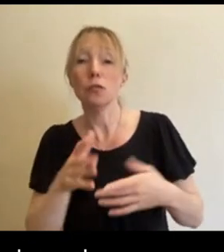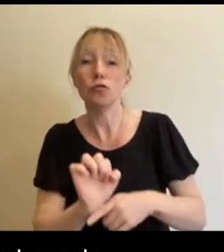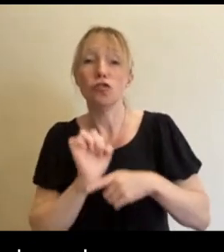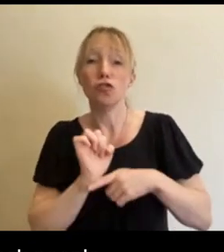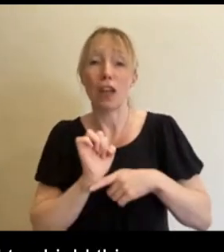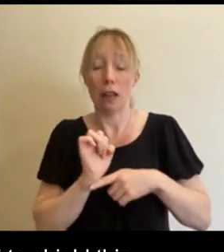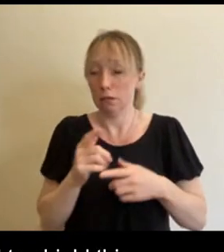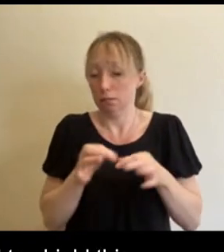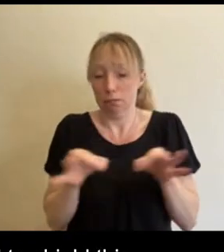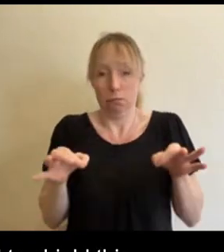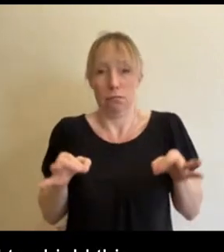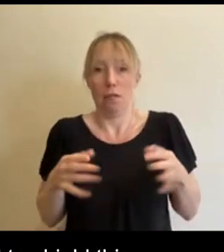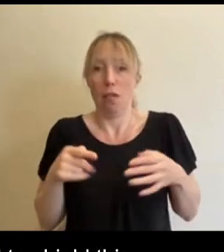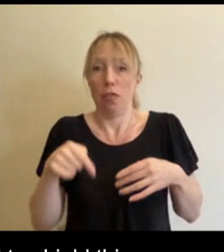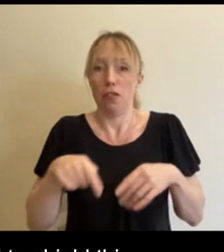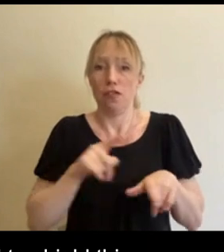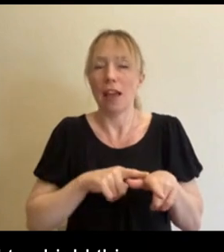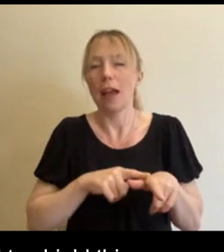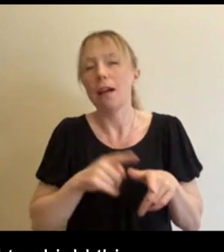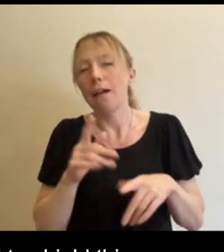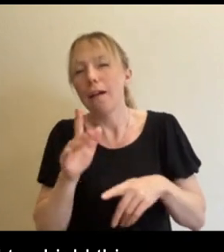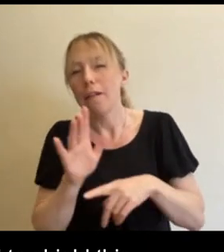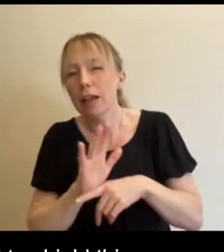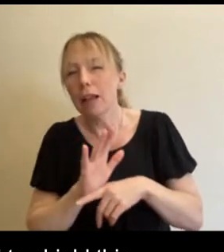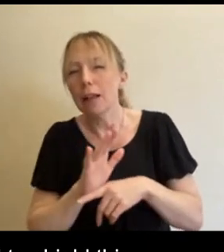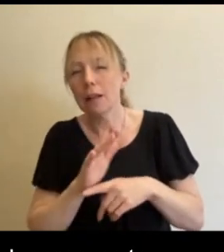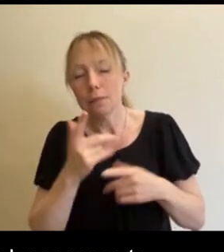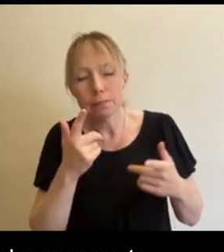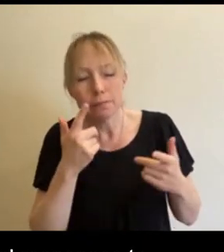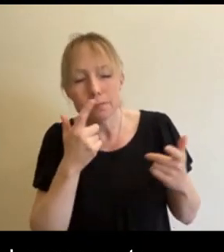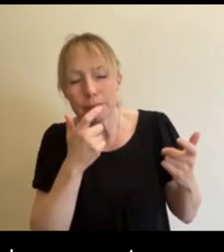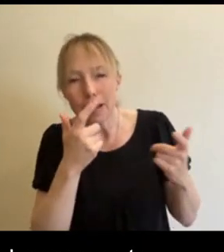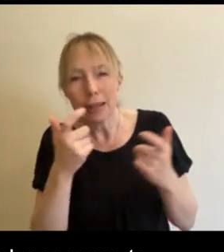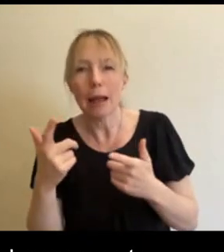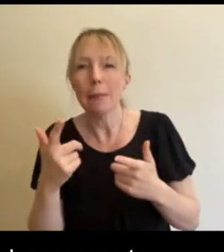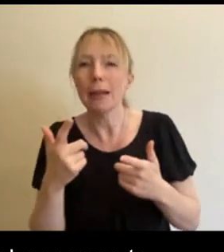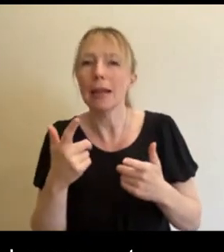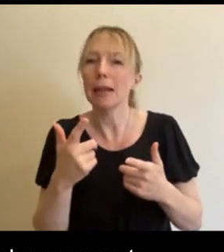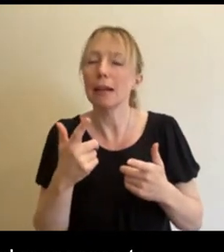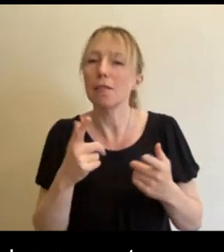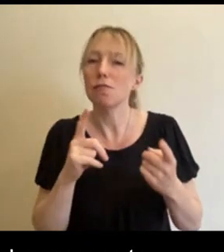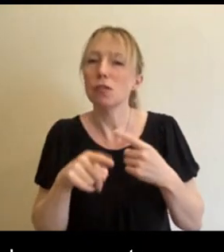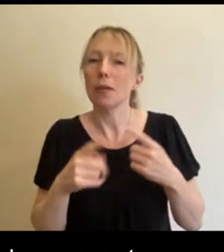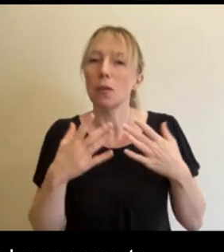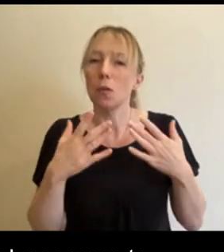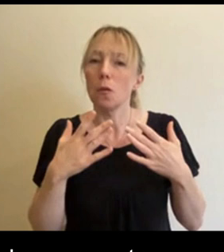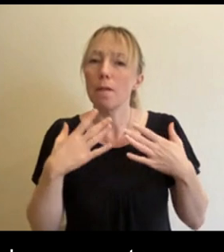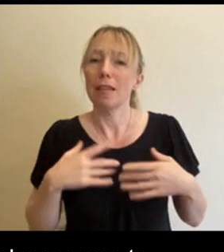examining cultural responses to having a physical chronic illness and also the ways in which